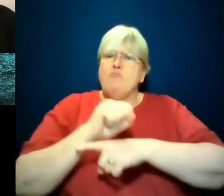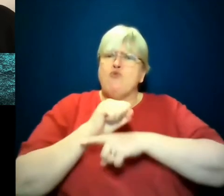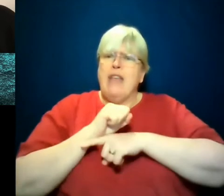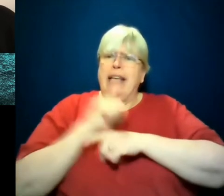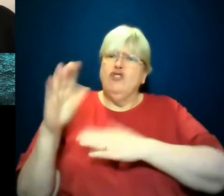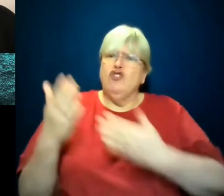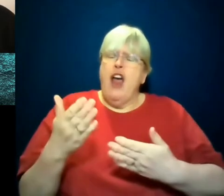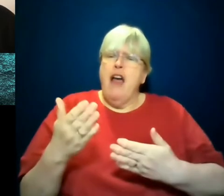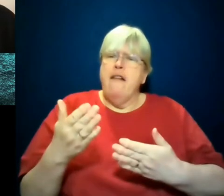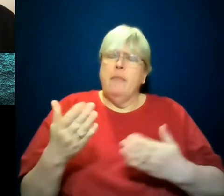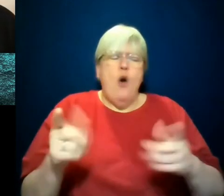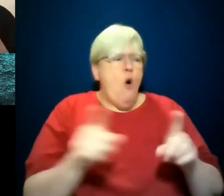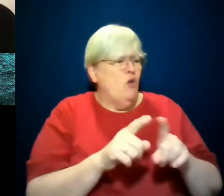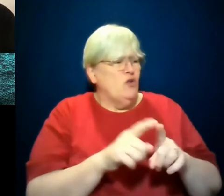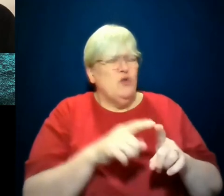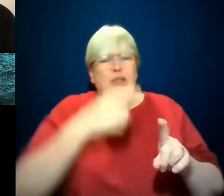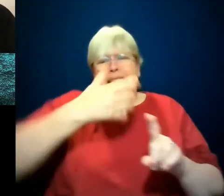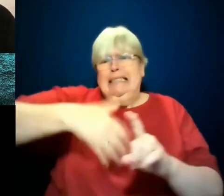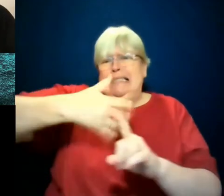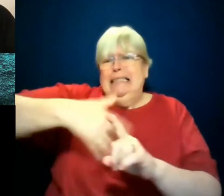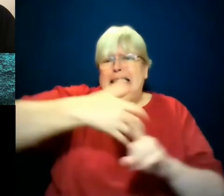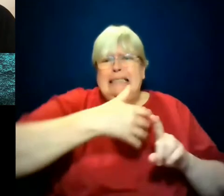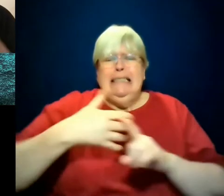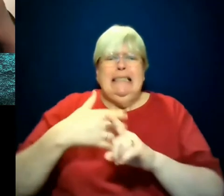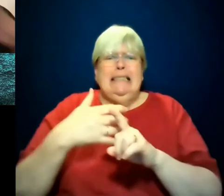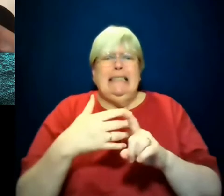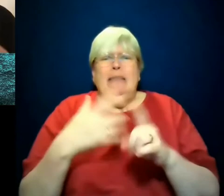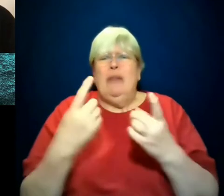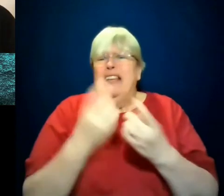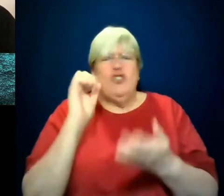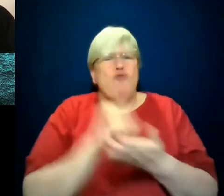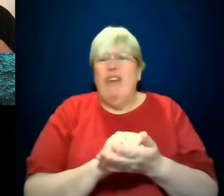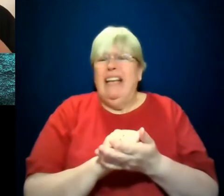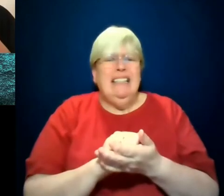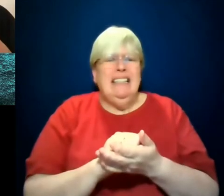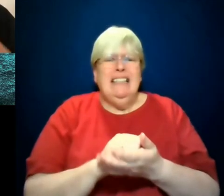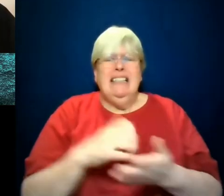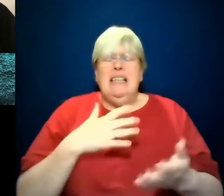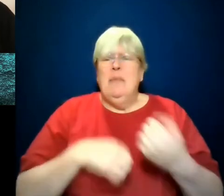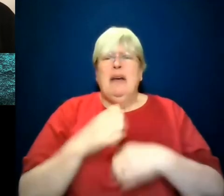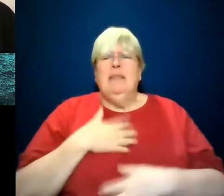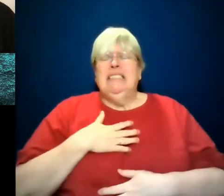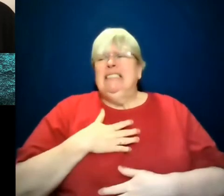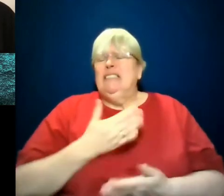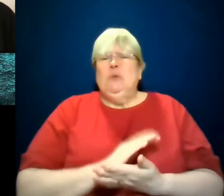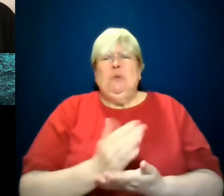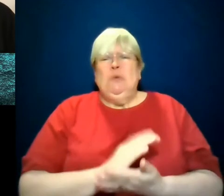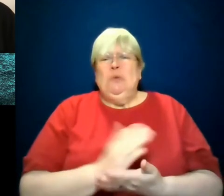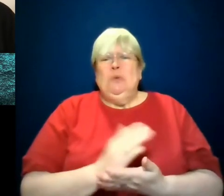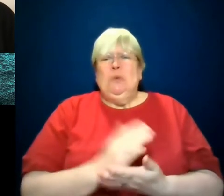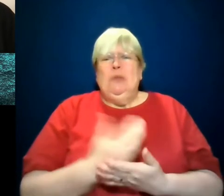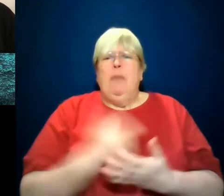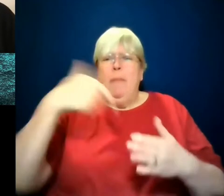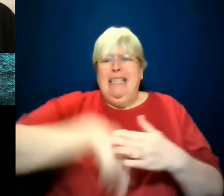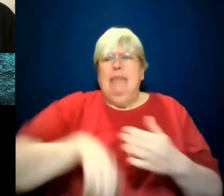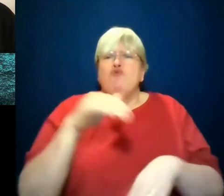kinds of stuff behind the scenes to fix stuff that isn't right and getting himself deeper and deeper into trouble. And so